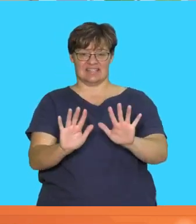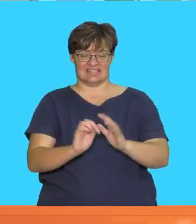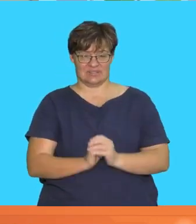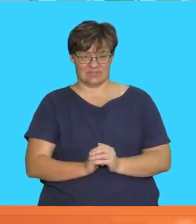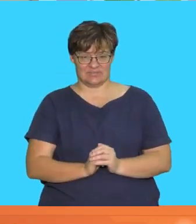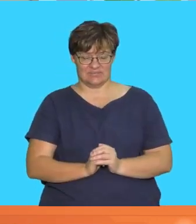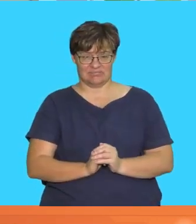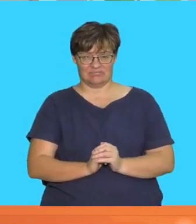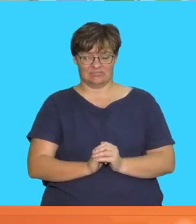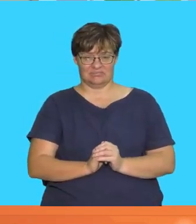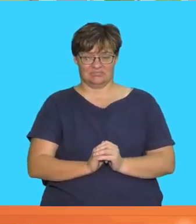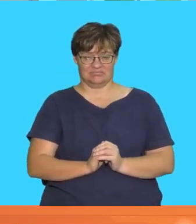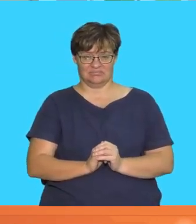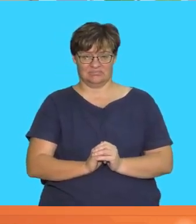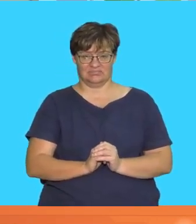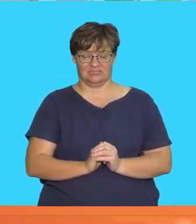ten